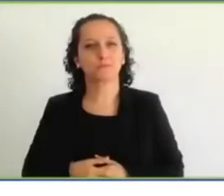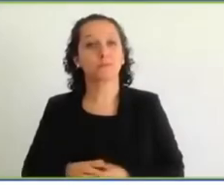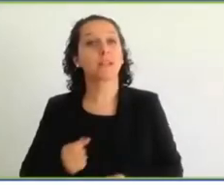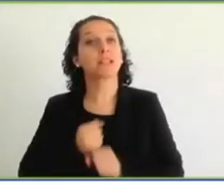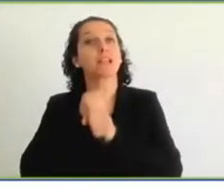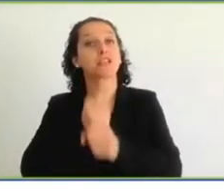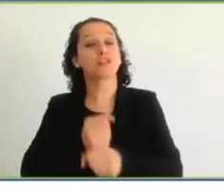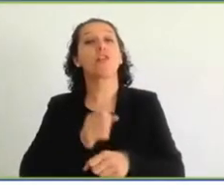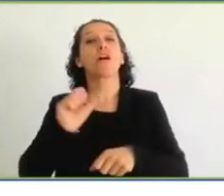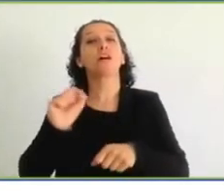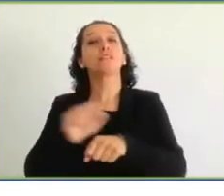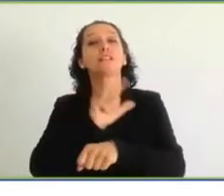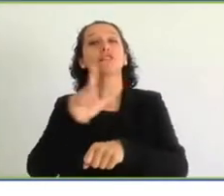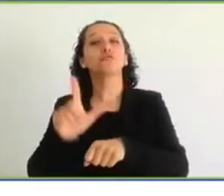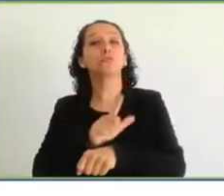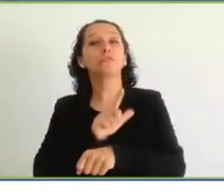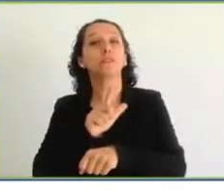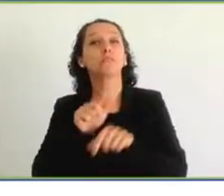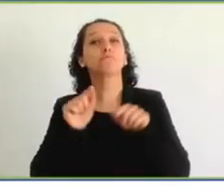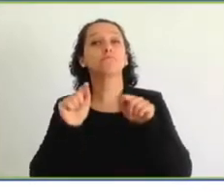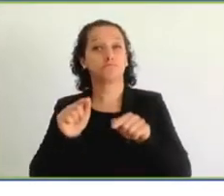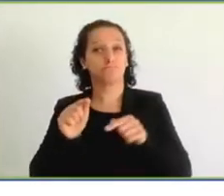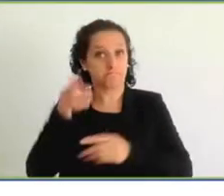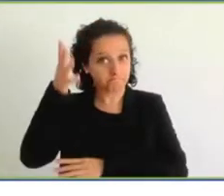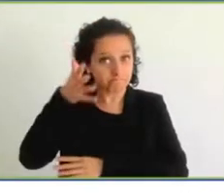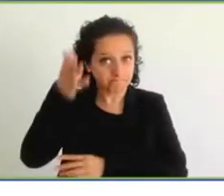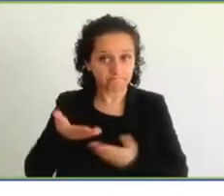And we now offer the floor to the delegation of St. Lucia.